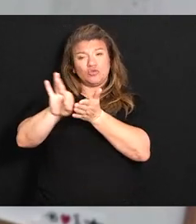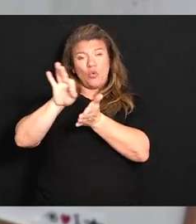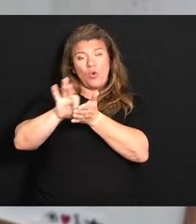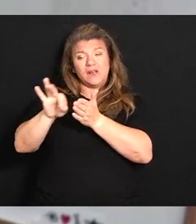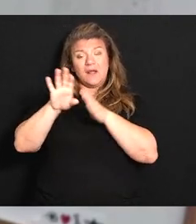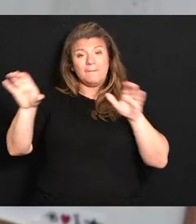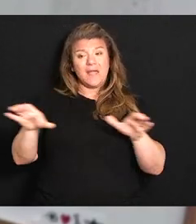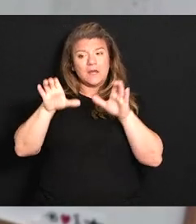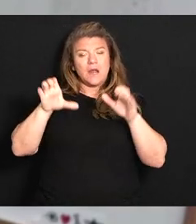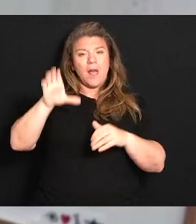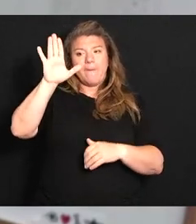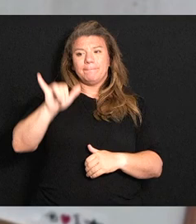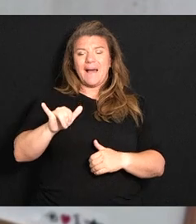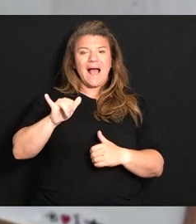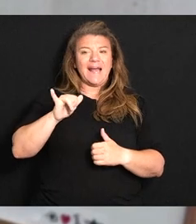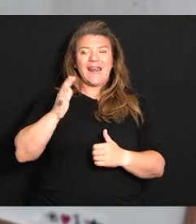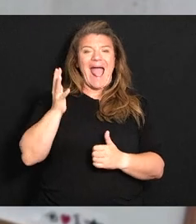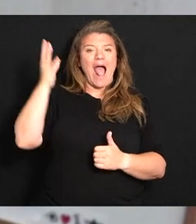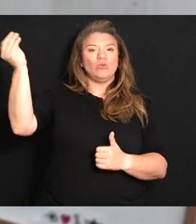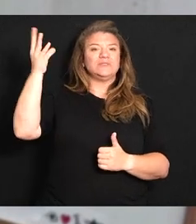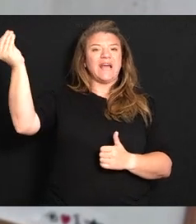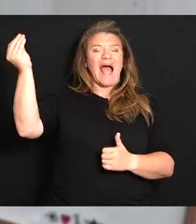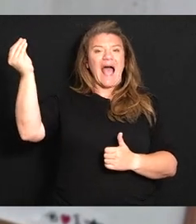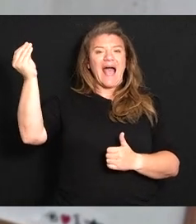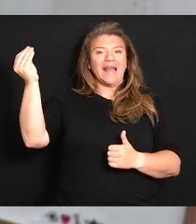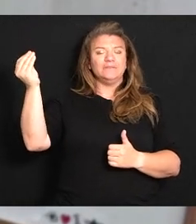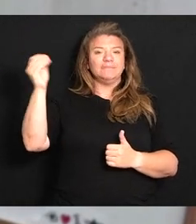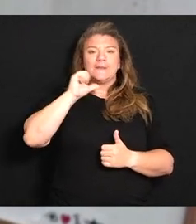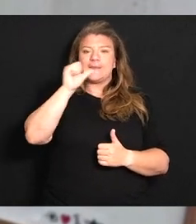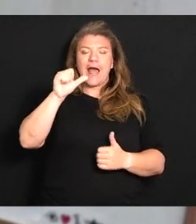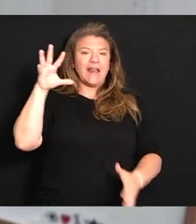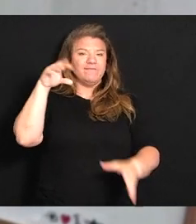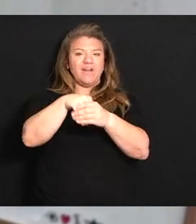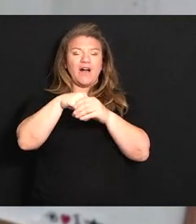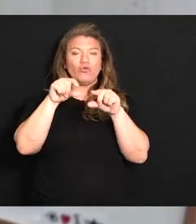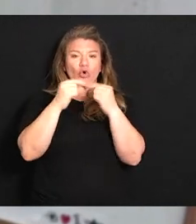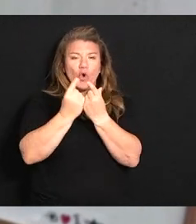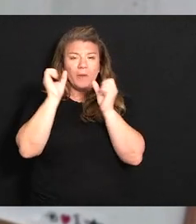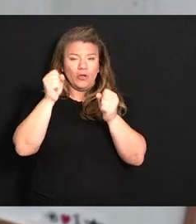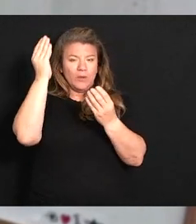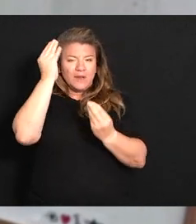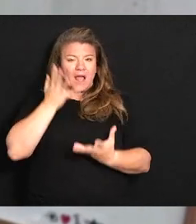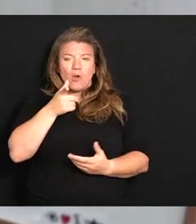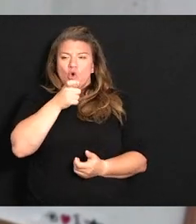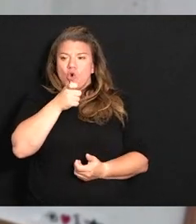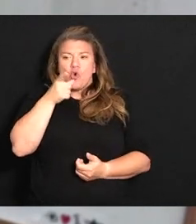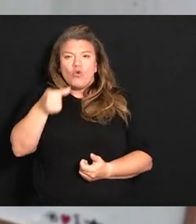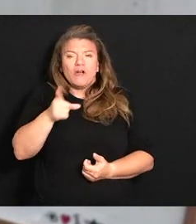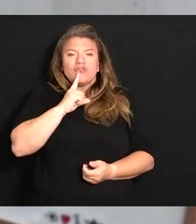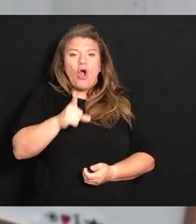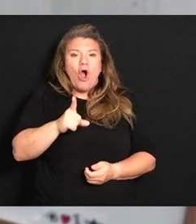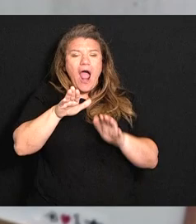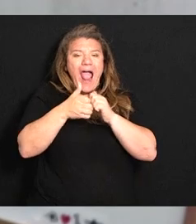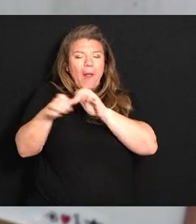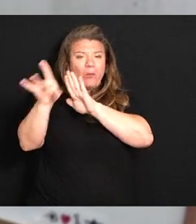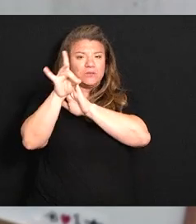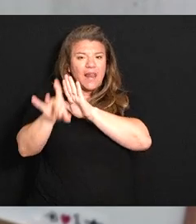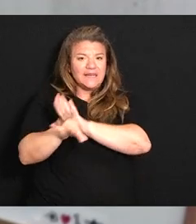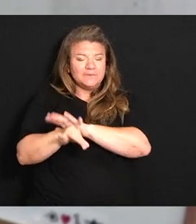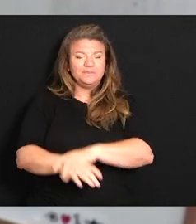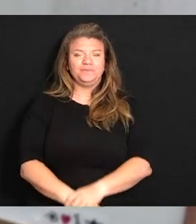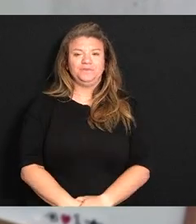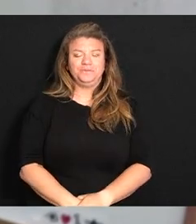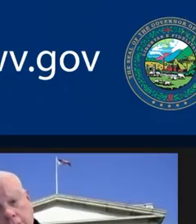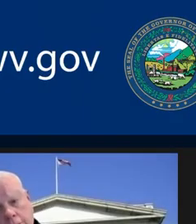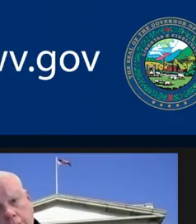by you know kind of outside impartial group could you tell us a little bit about who those folks are and how they were selected thank you